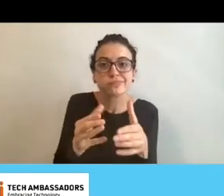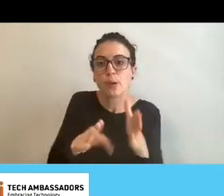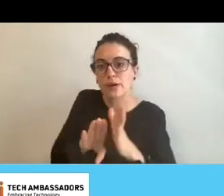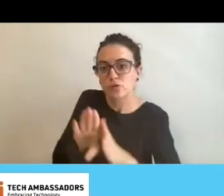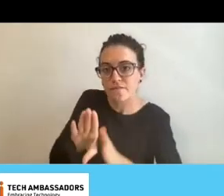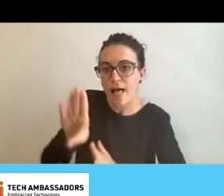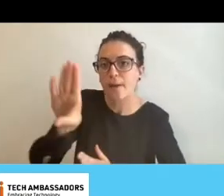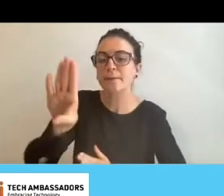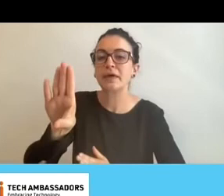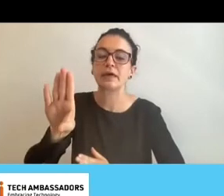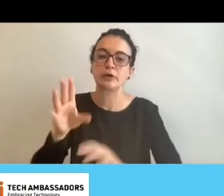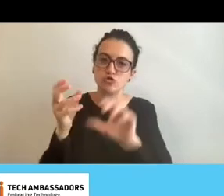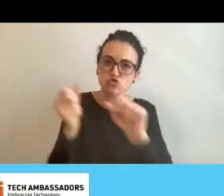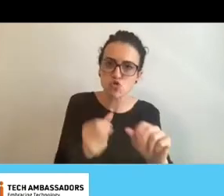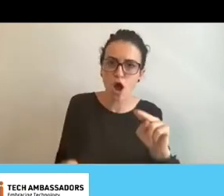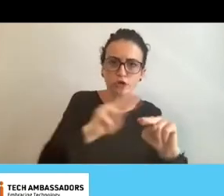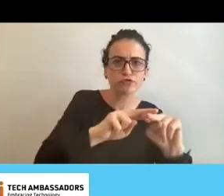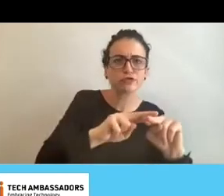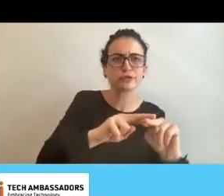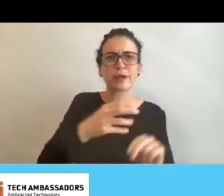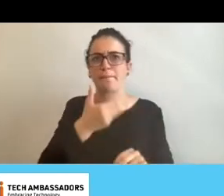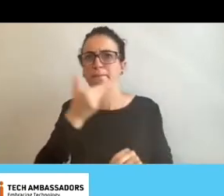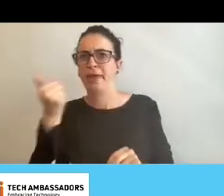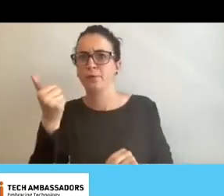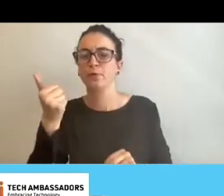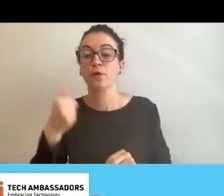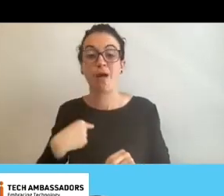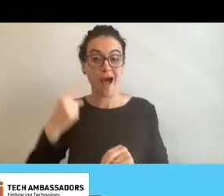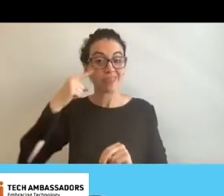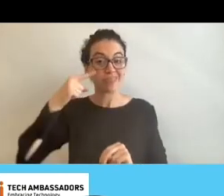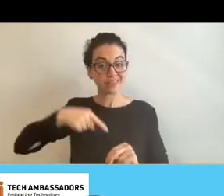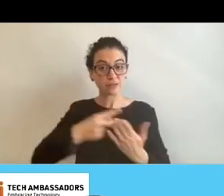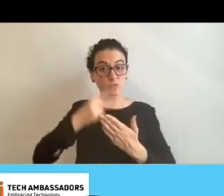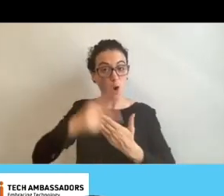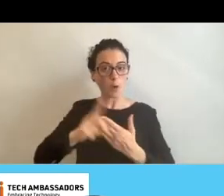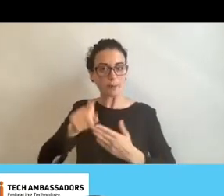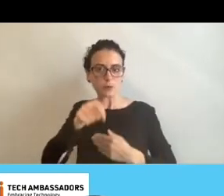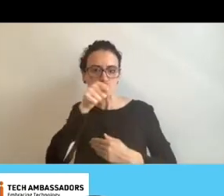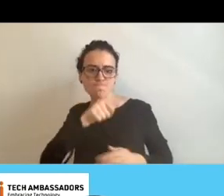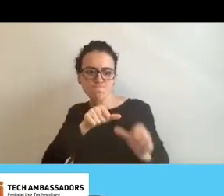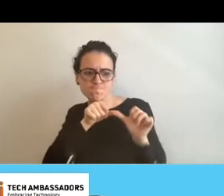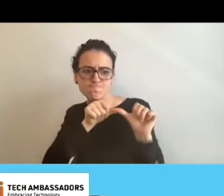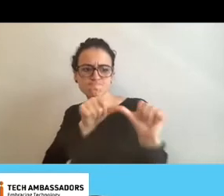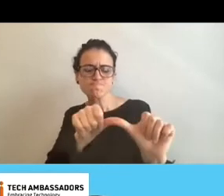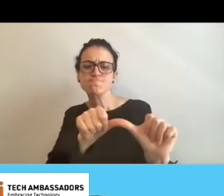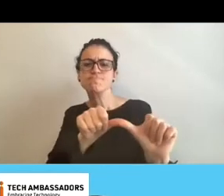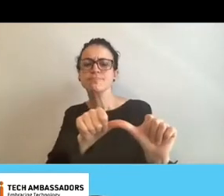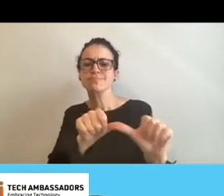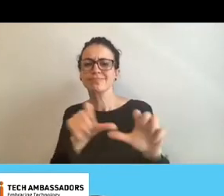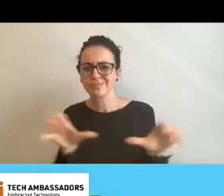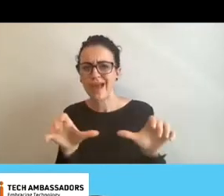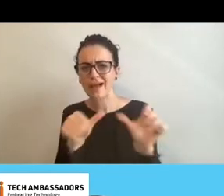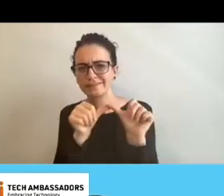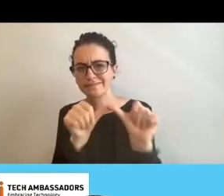stick around. And I think a lot